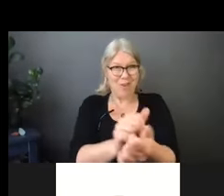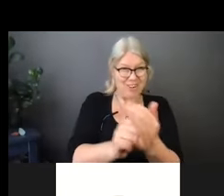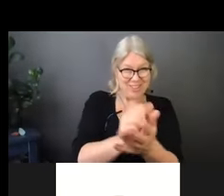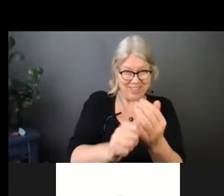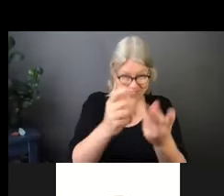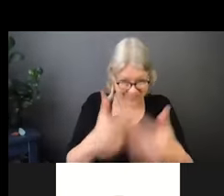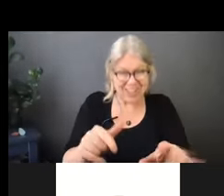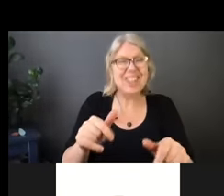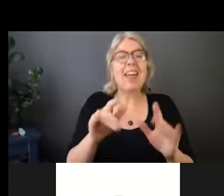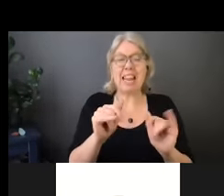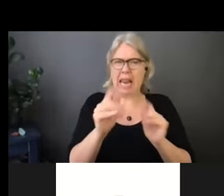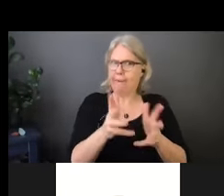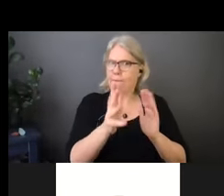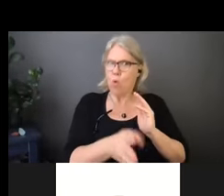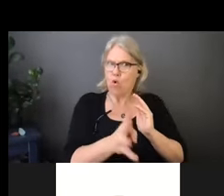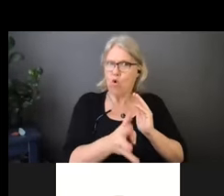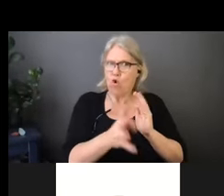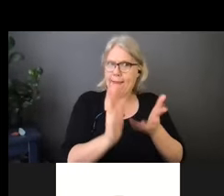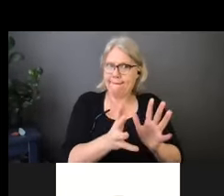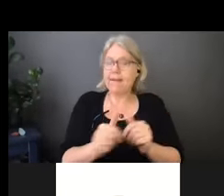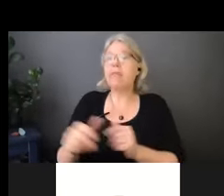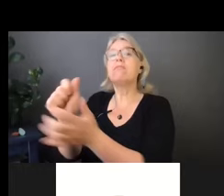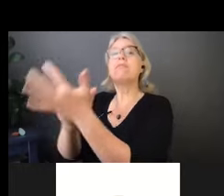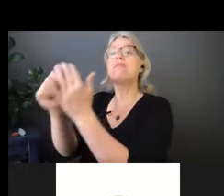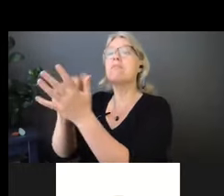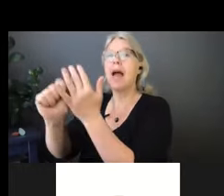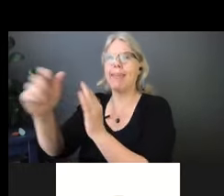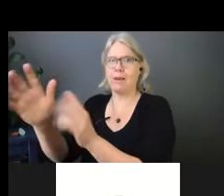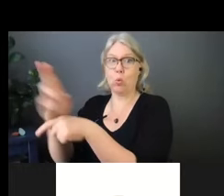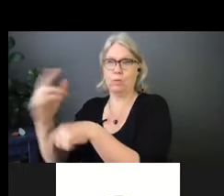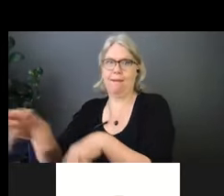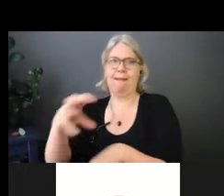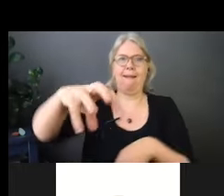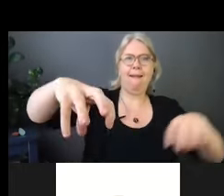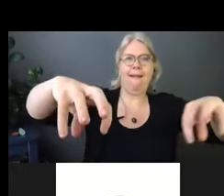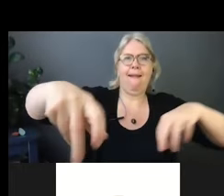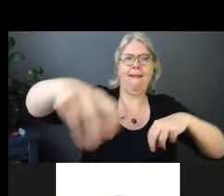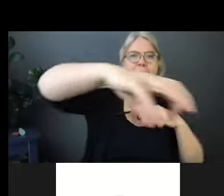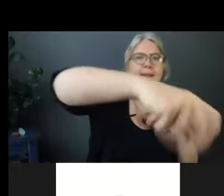transmitting any germs back to that tap. And again, please remember, if you're caring for a client with C diff.